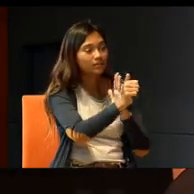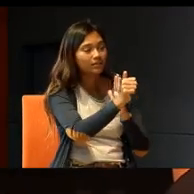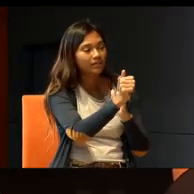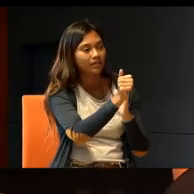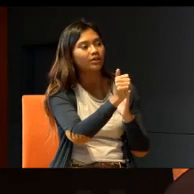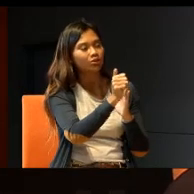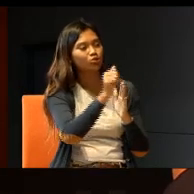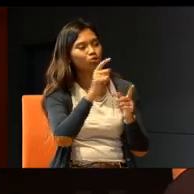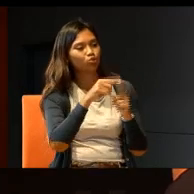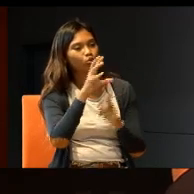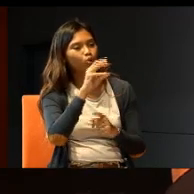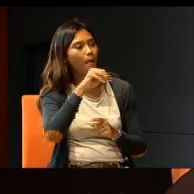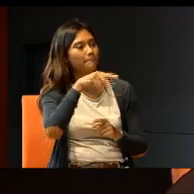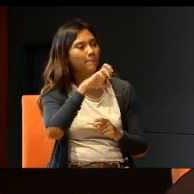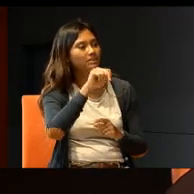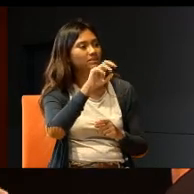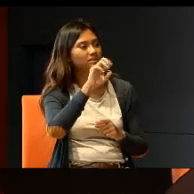to compensate for the other one.